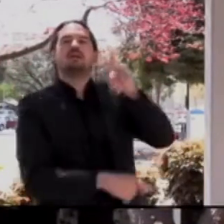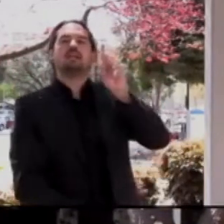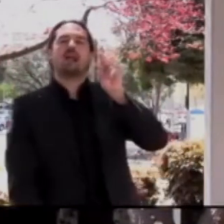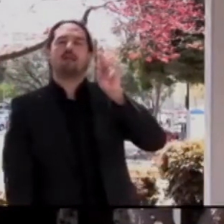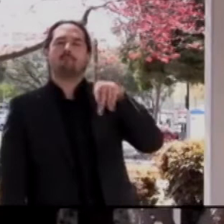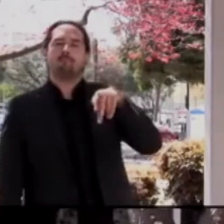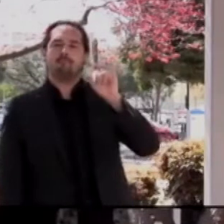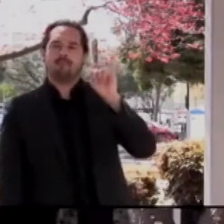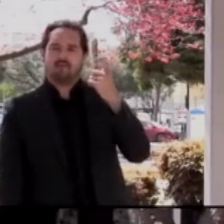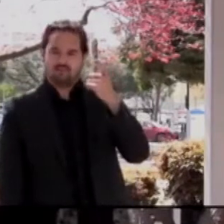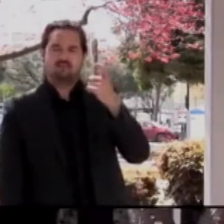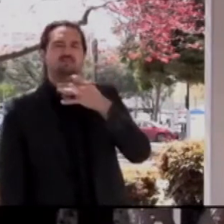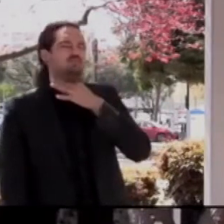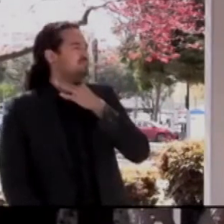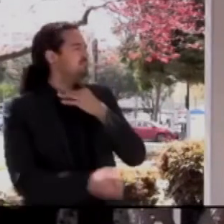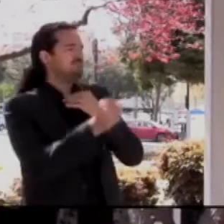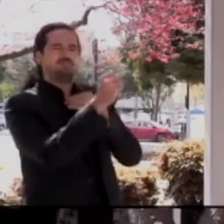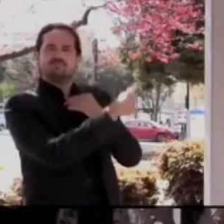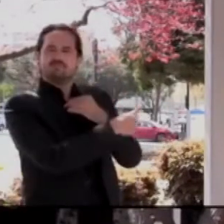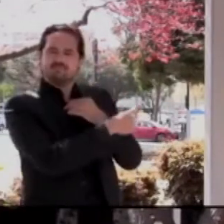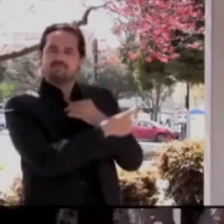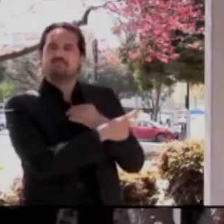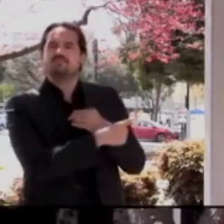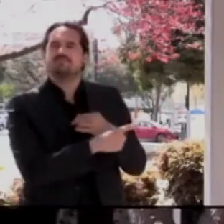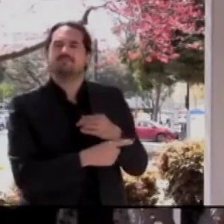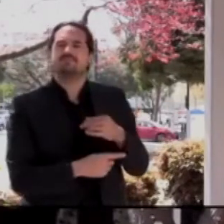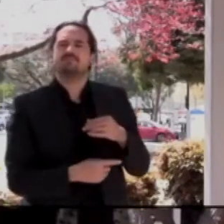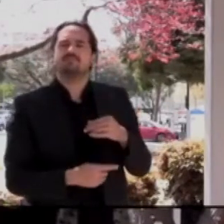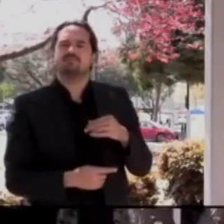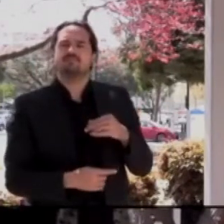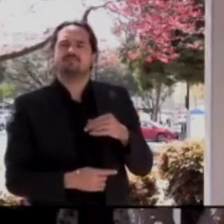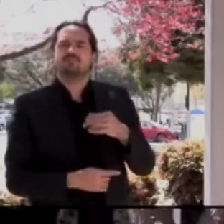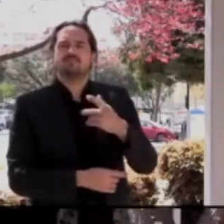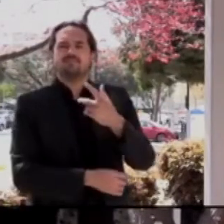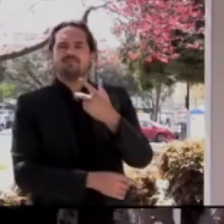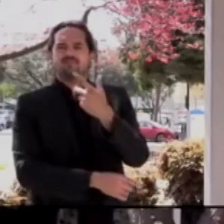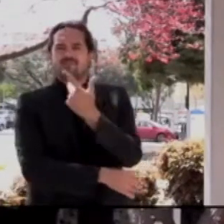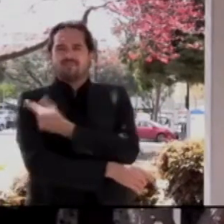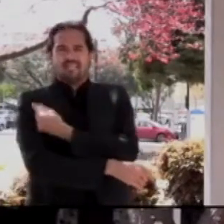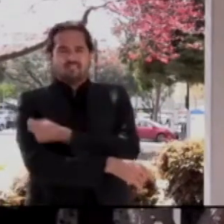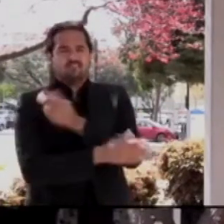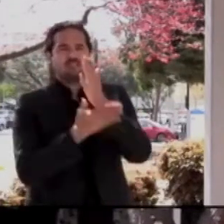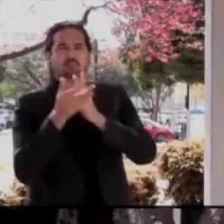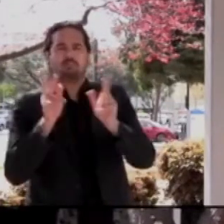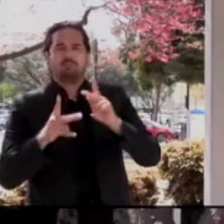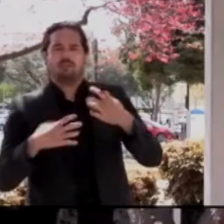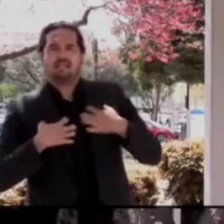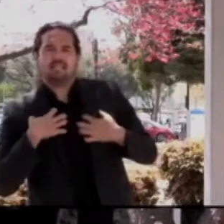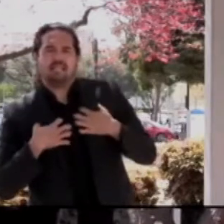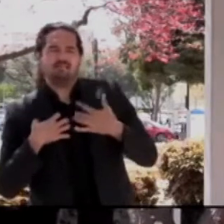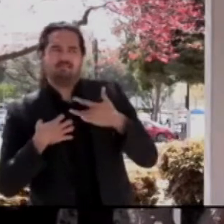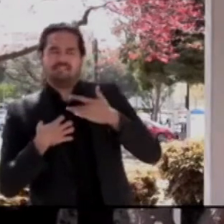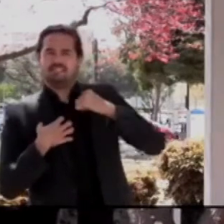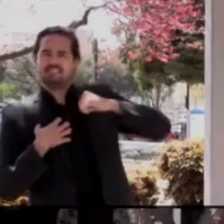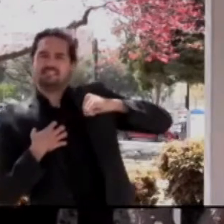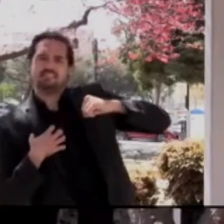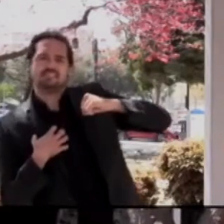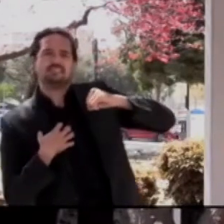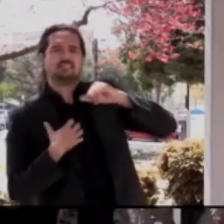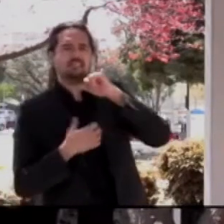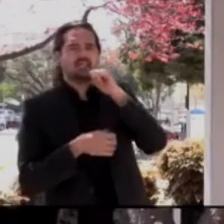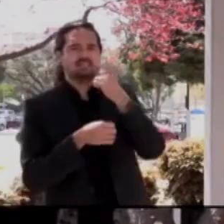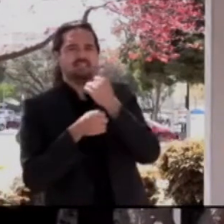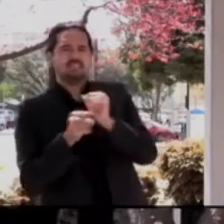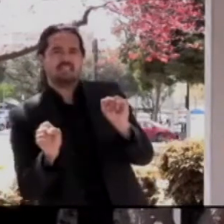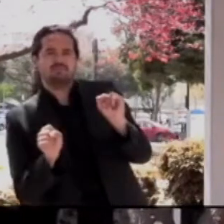You know, we've heard about vaccine people that feel that perhaps these vaccines were